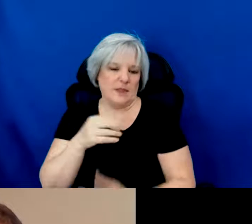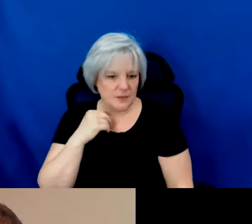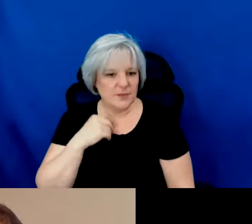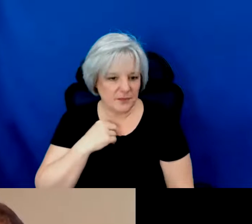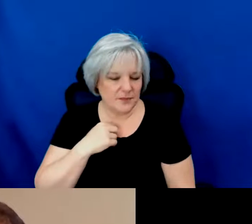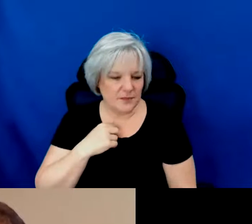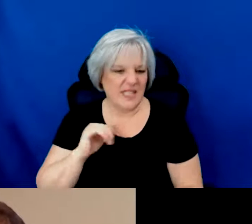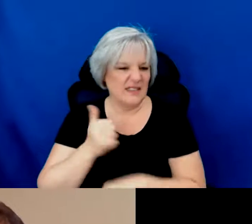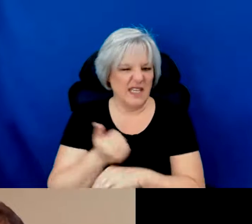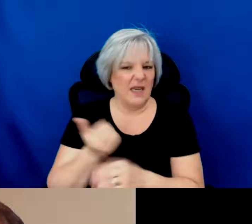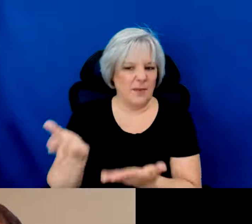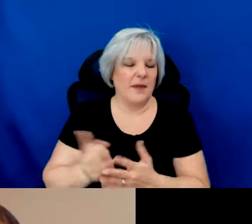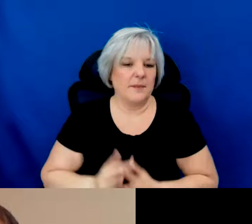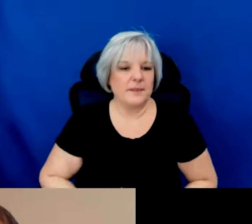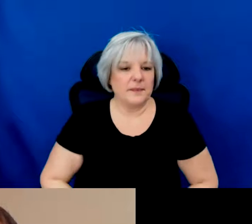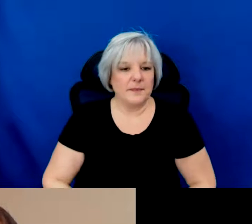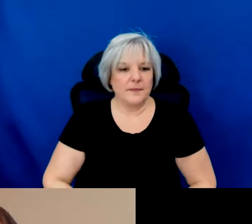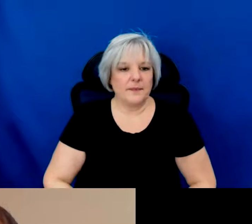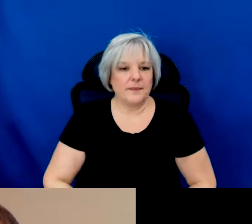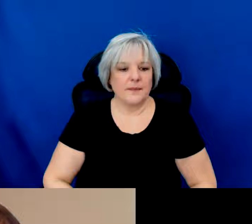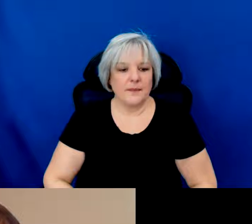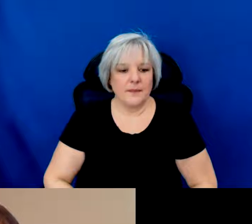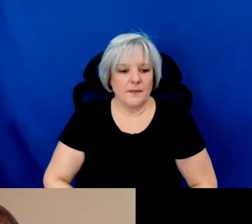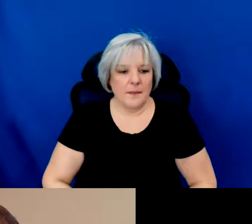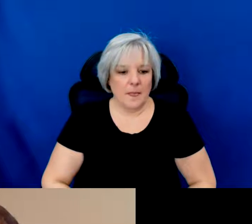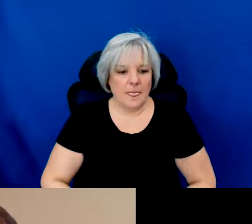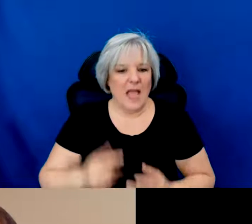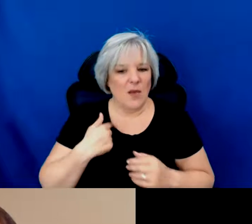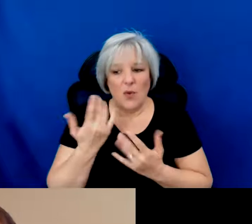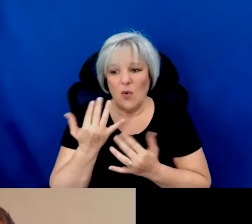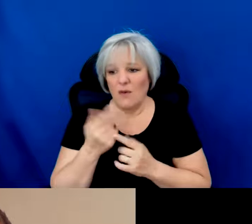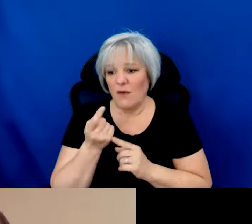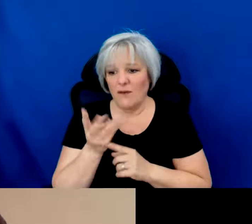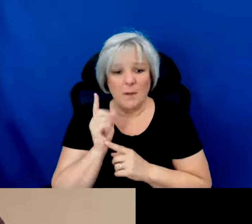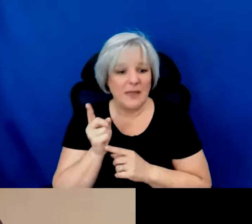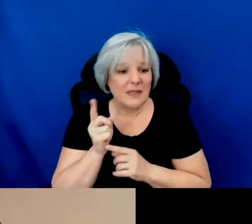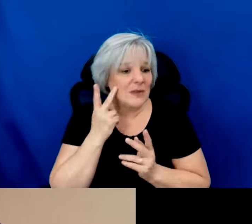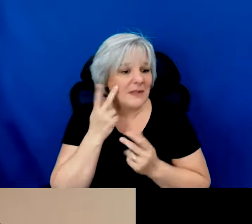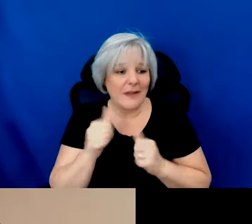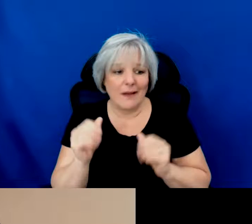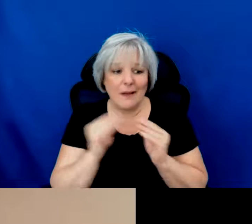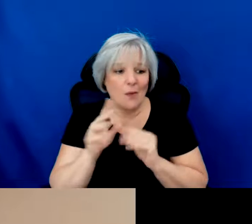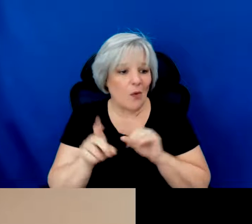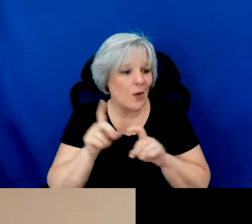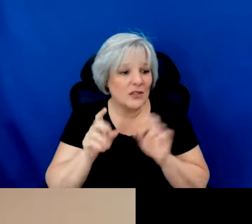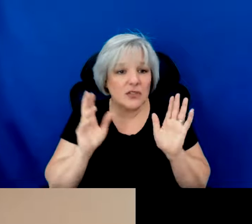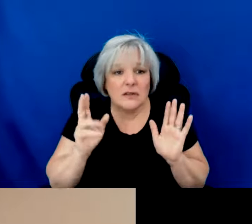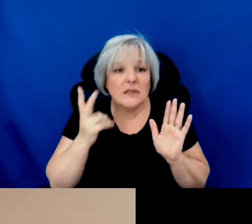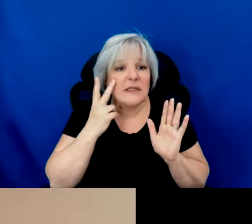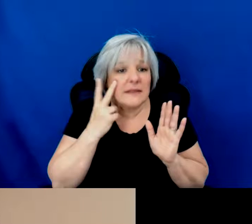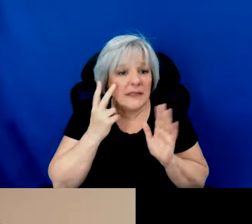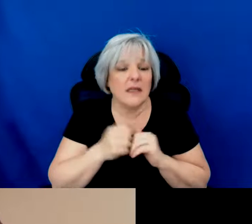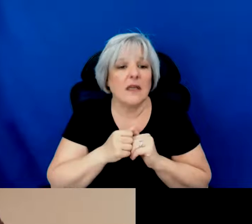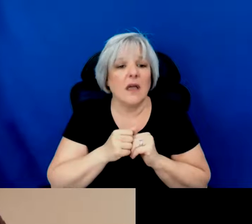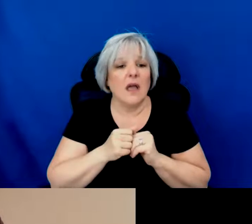set up with a new account. So, uh, I'll hold for a few more minutes to see if any more questions come in the Q&A. I